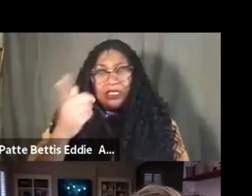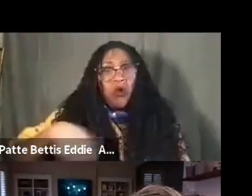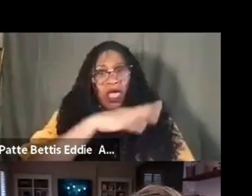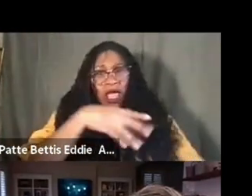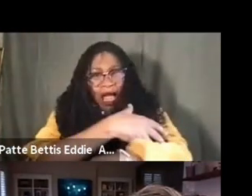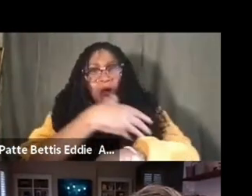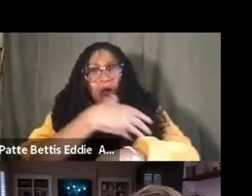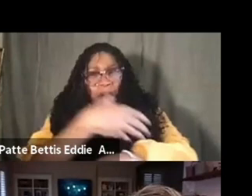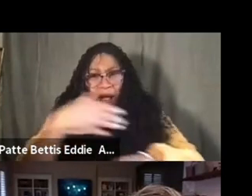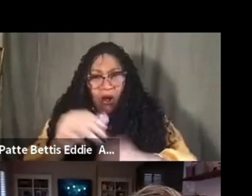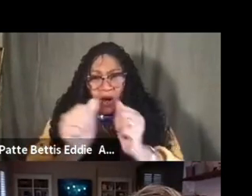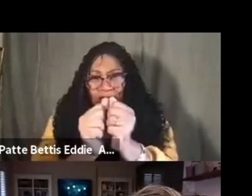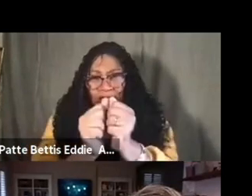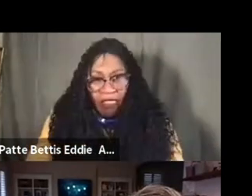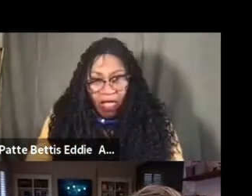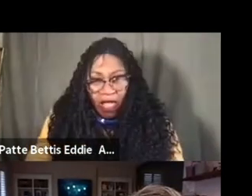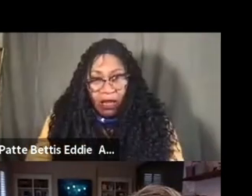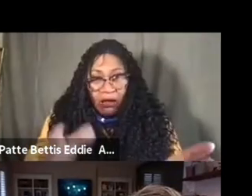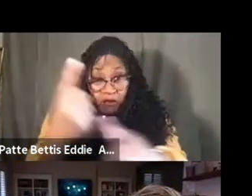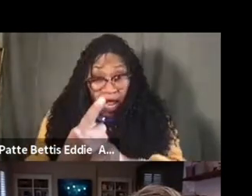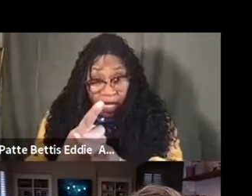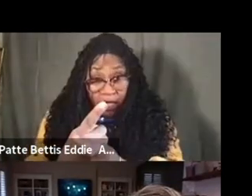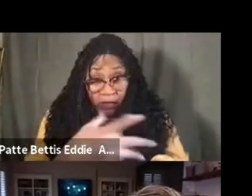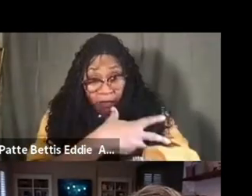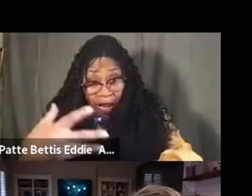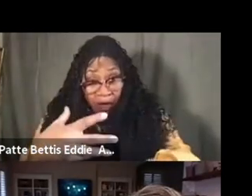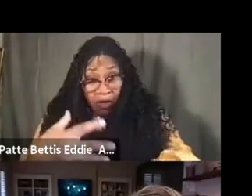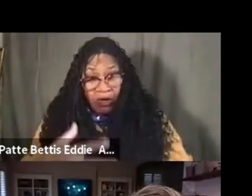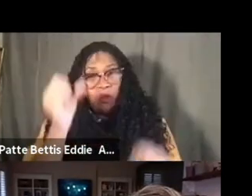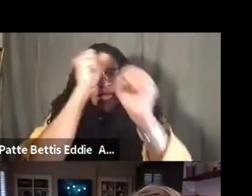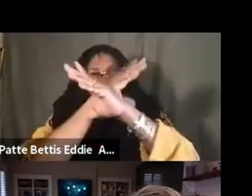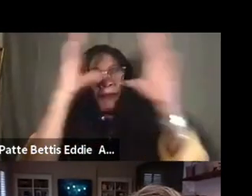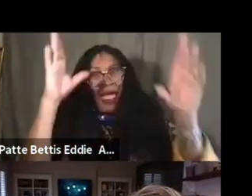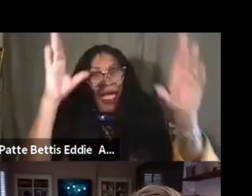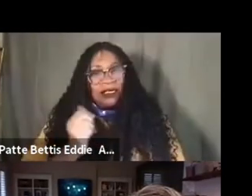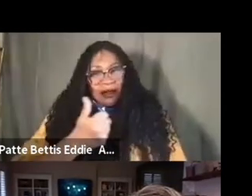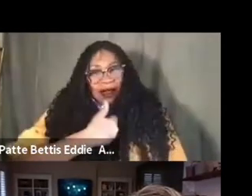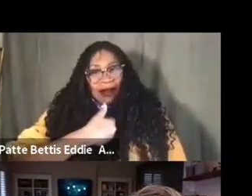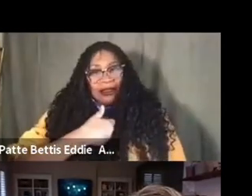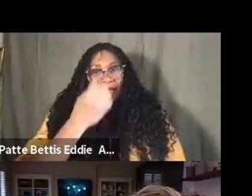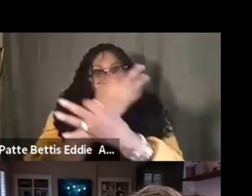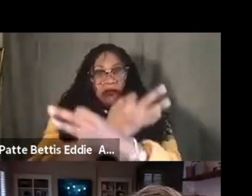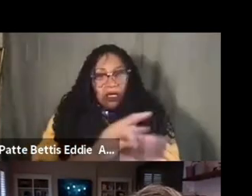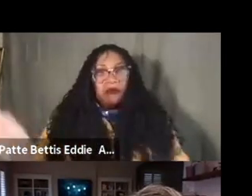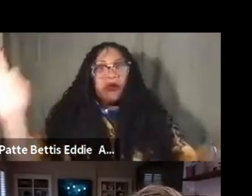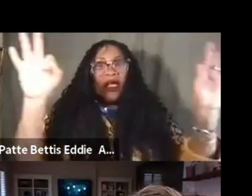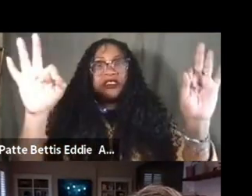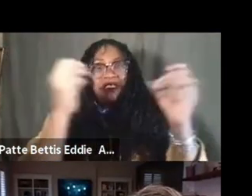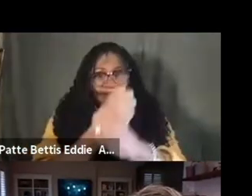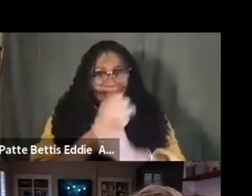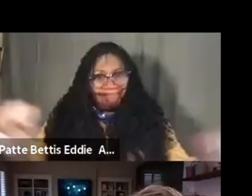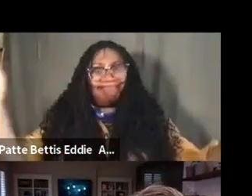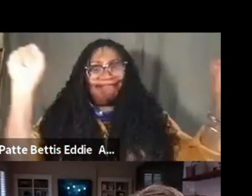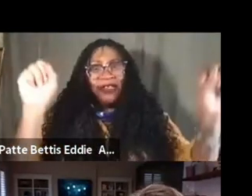conceives nothing, right, and so we have to imagine our own liberation, and we have to see it for ourselves, and in our